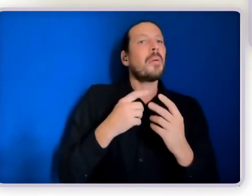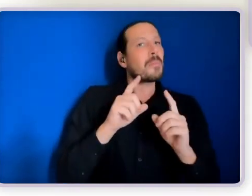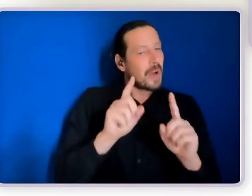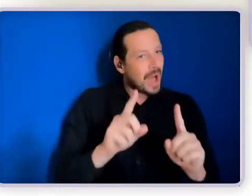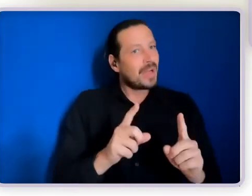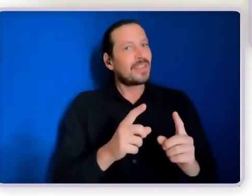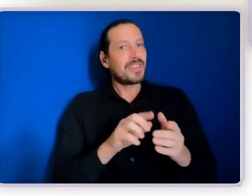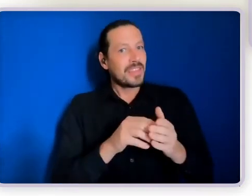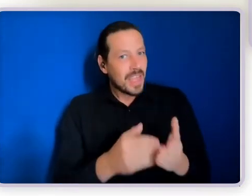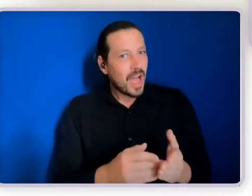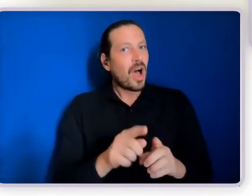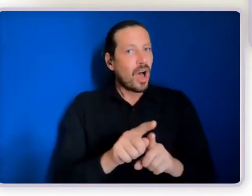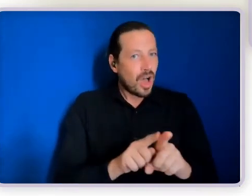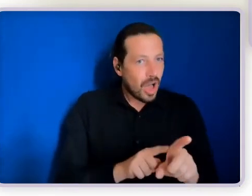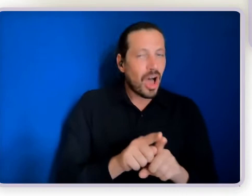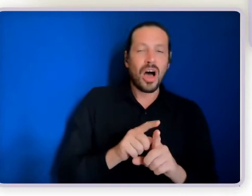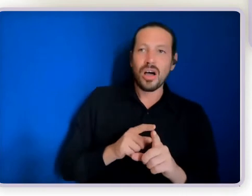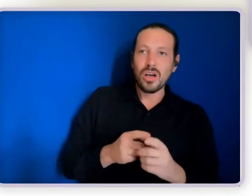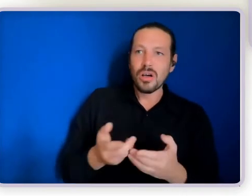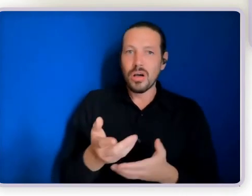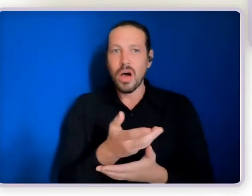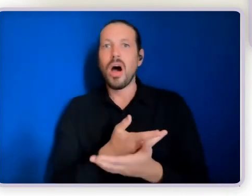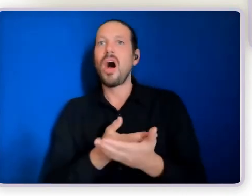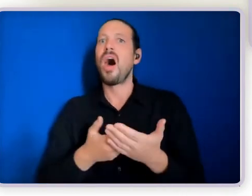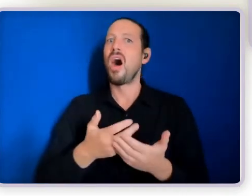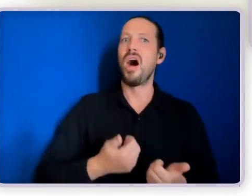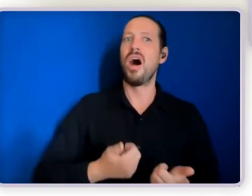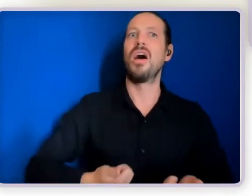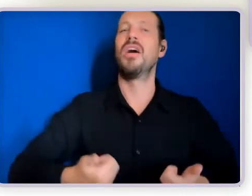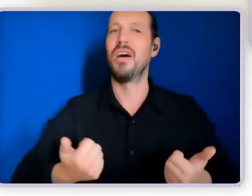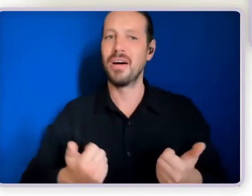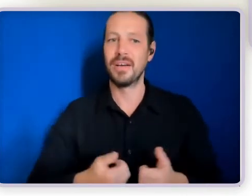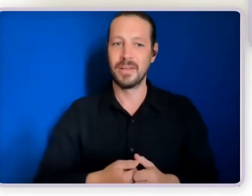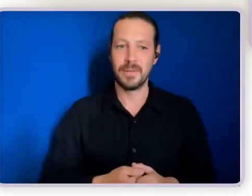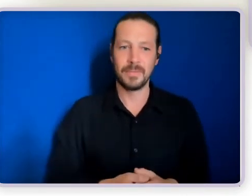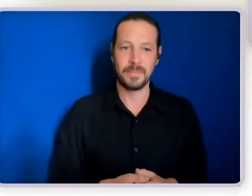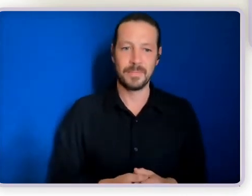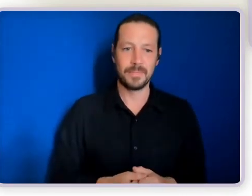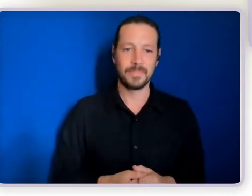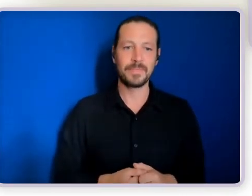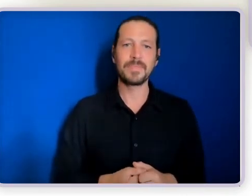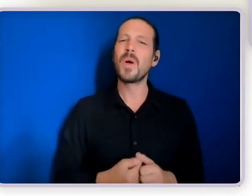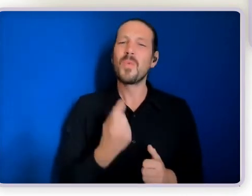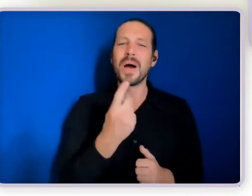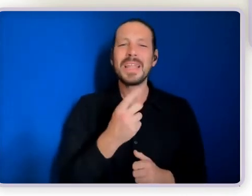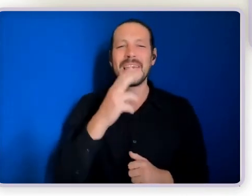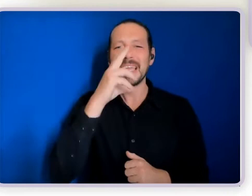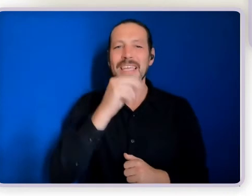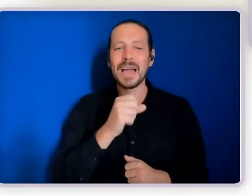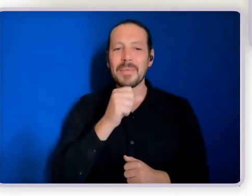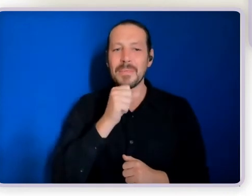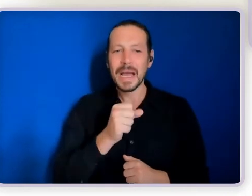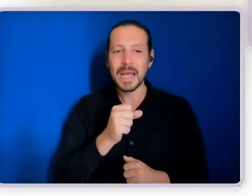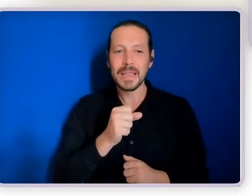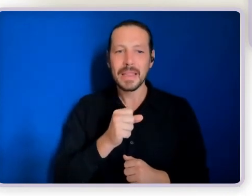attending meetings they're making contributions they're signing you know one of my one of the young men I work with signing team Mike it's time